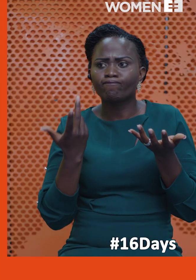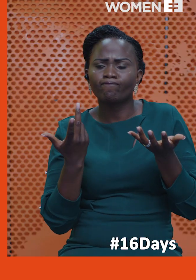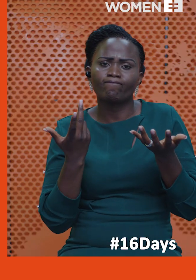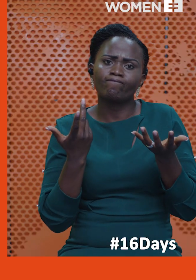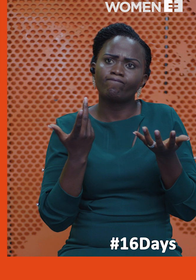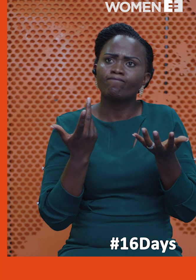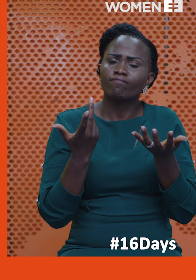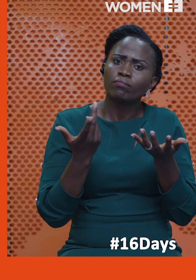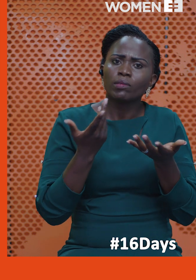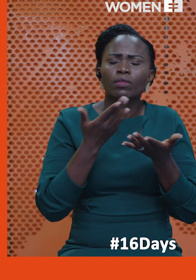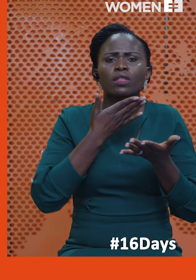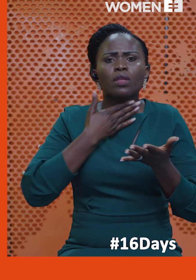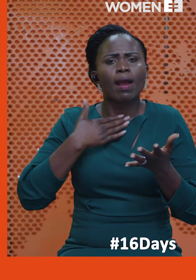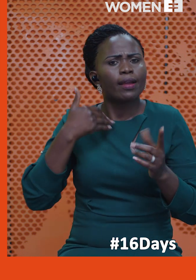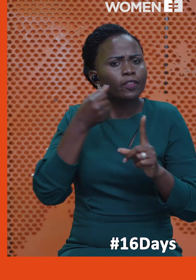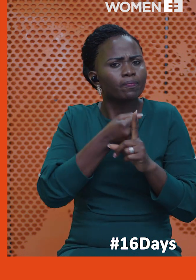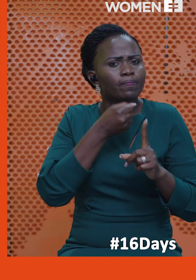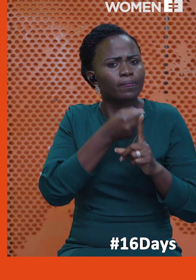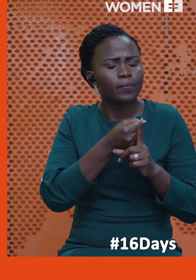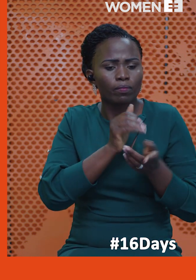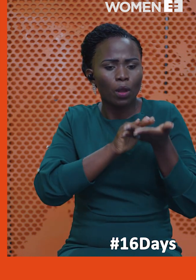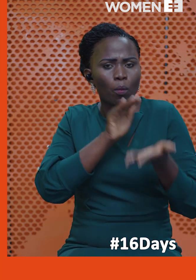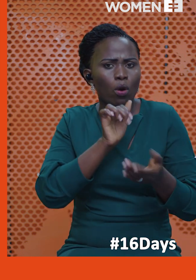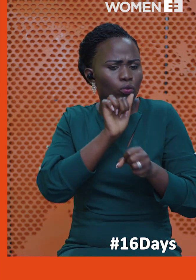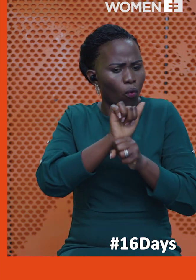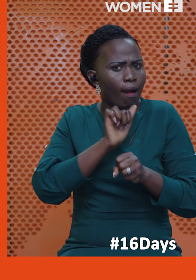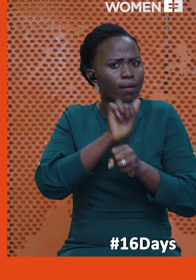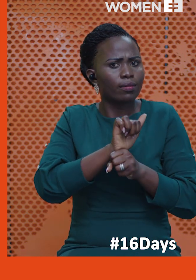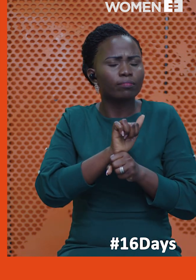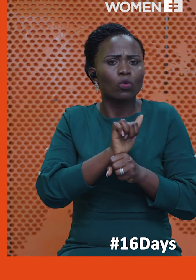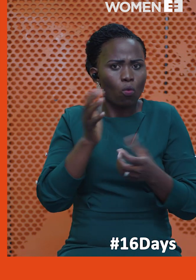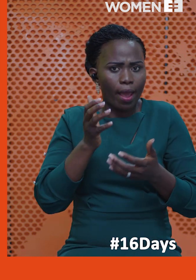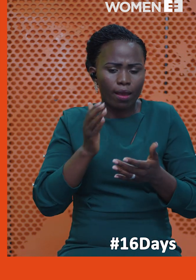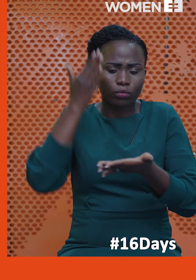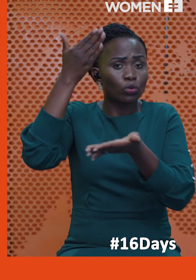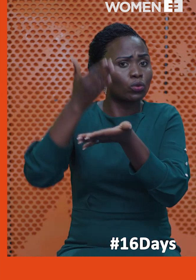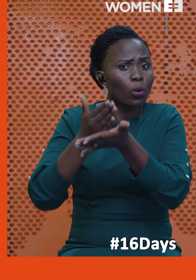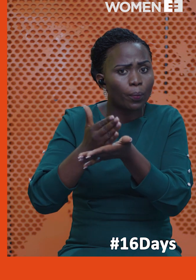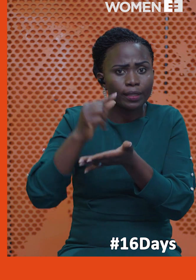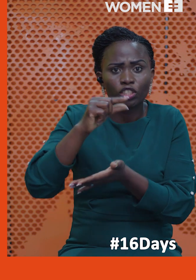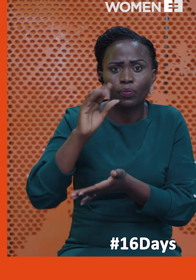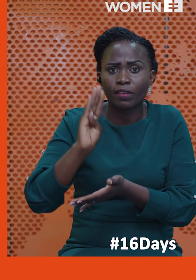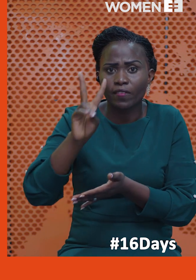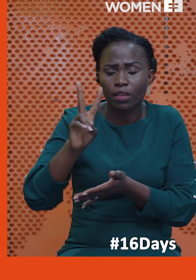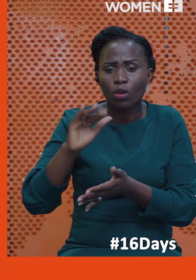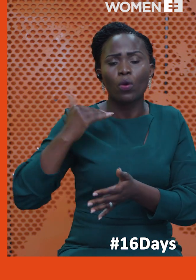voices on the demand for more to be done in terms of